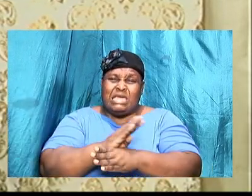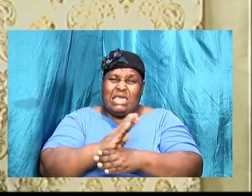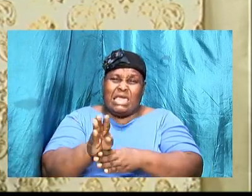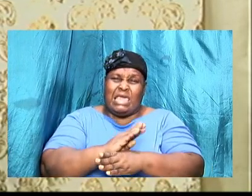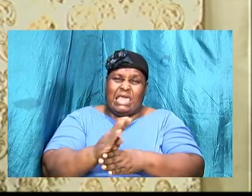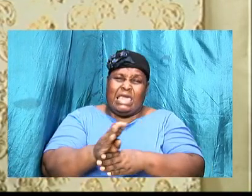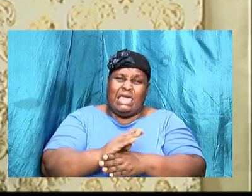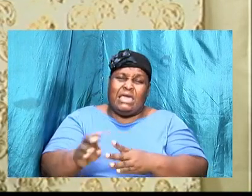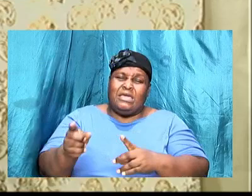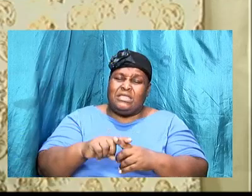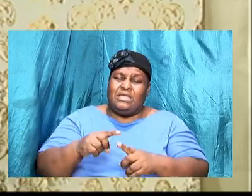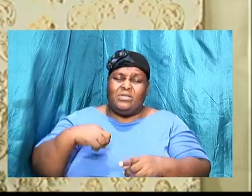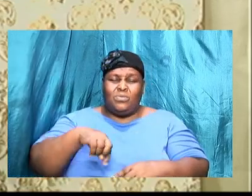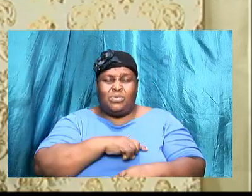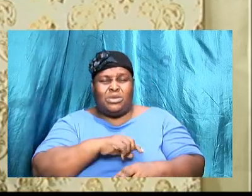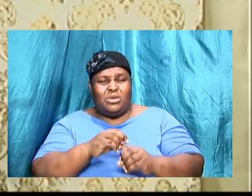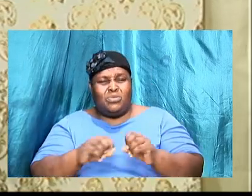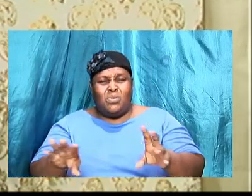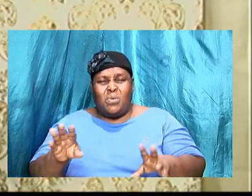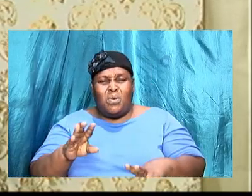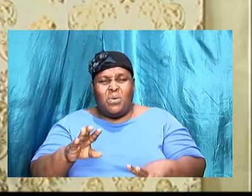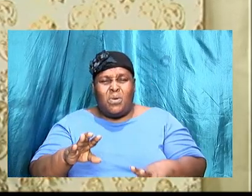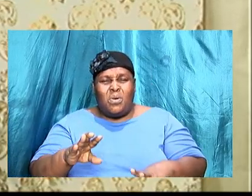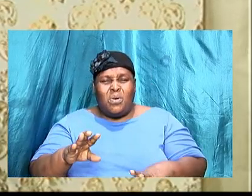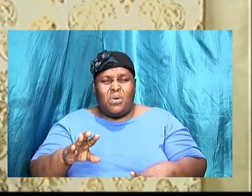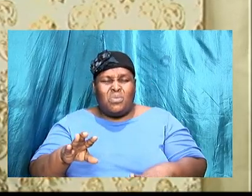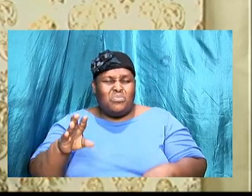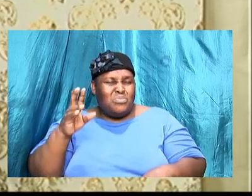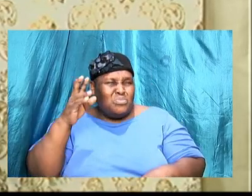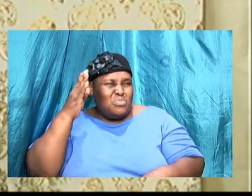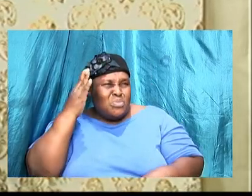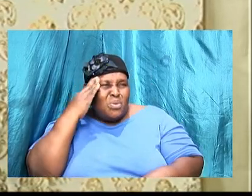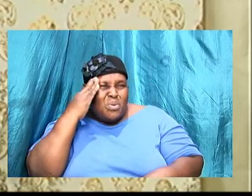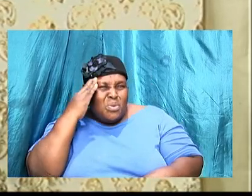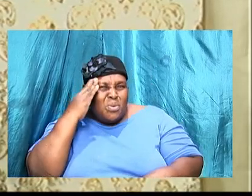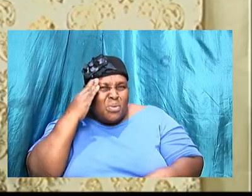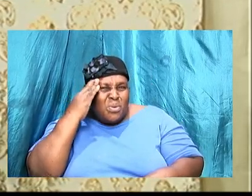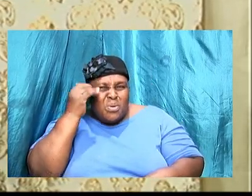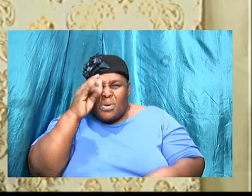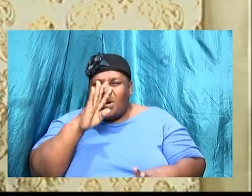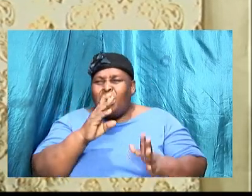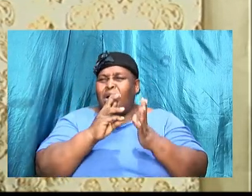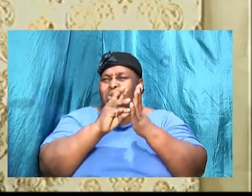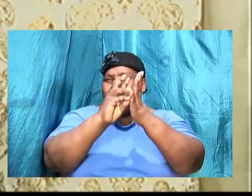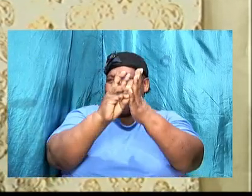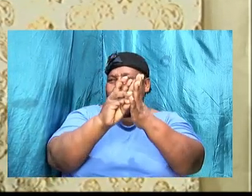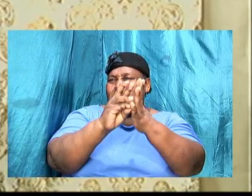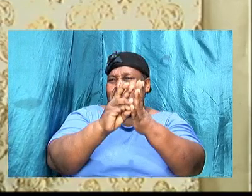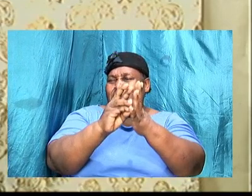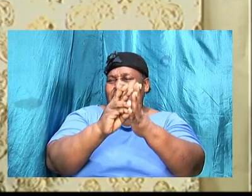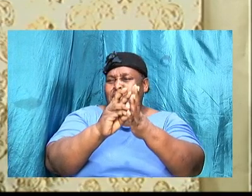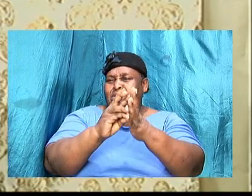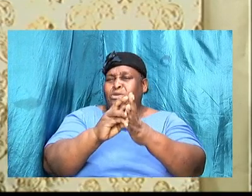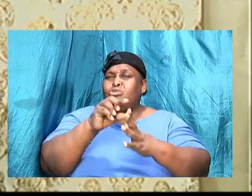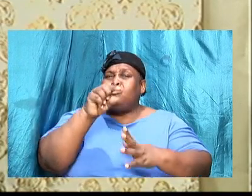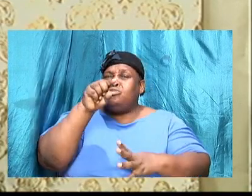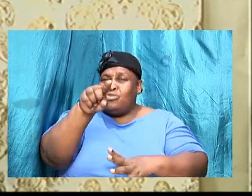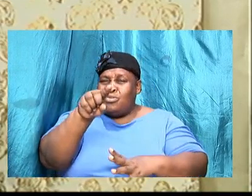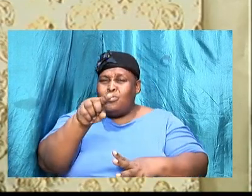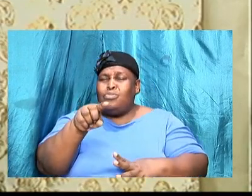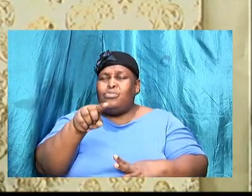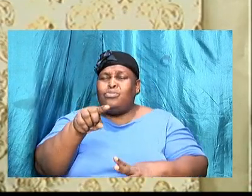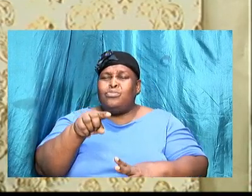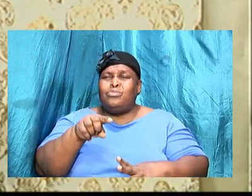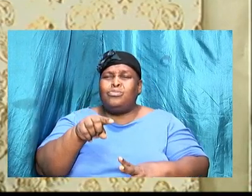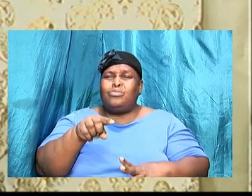don't recognize God's will, don't recognize God's plan, not giving God any space to operate, you are going to find that we will